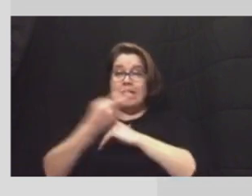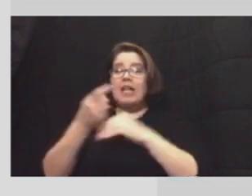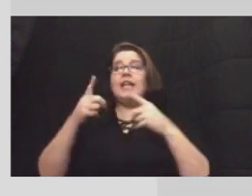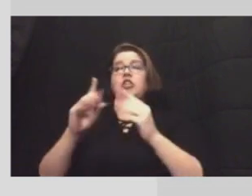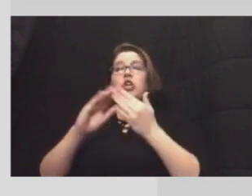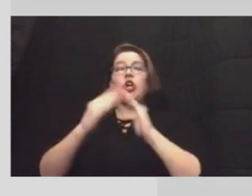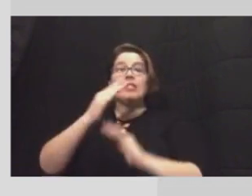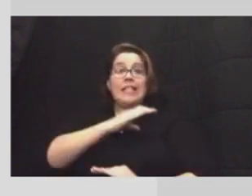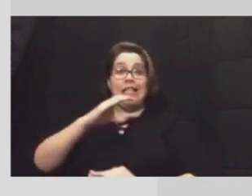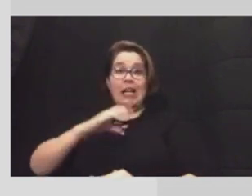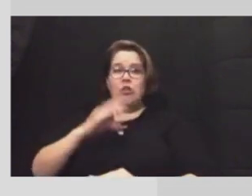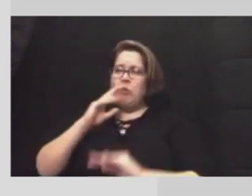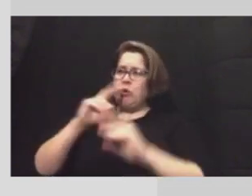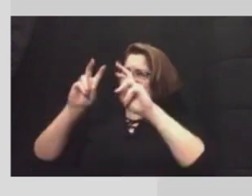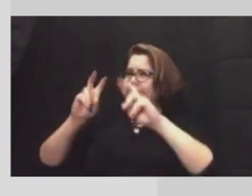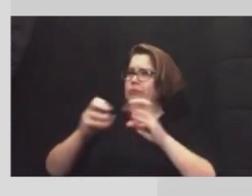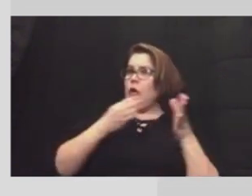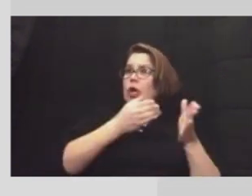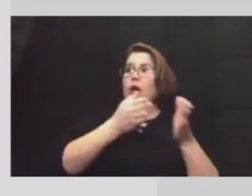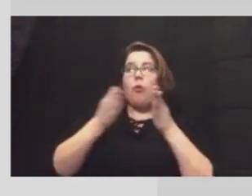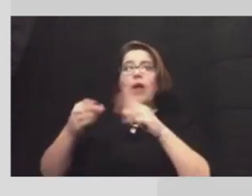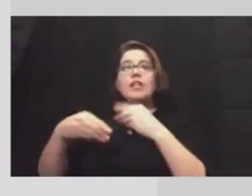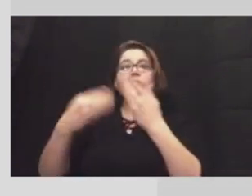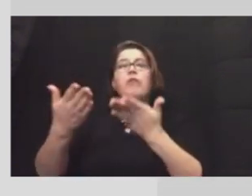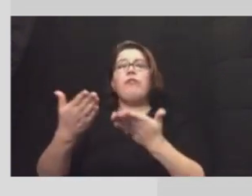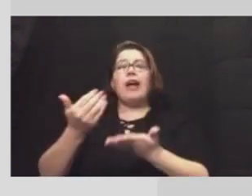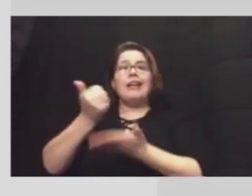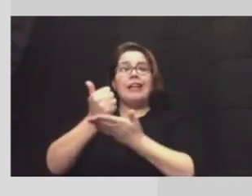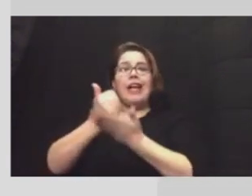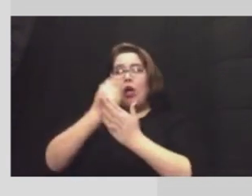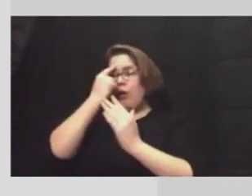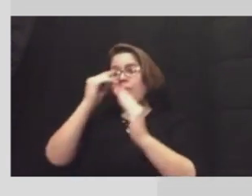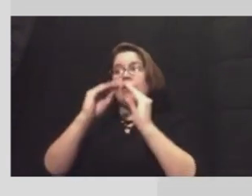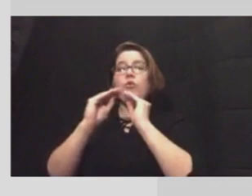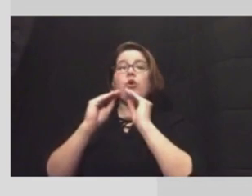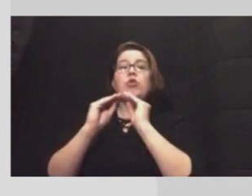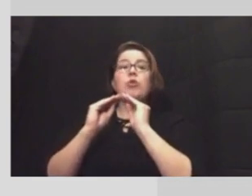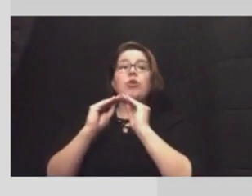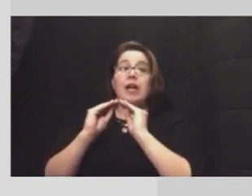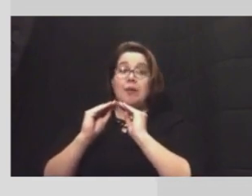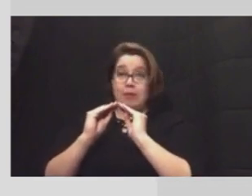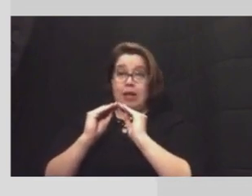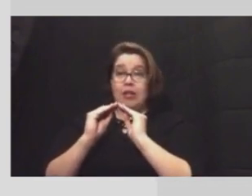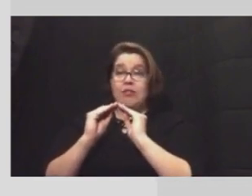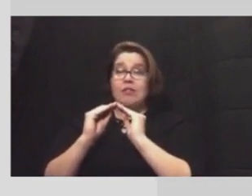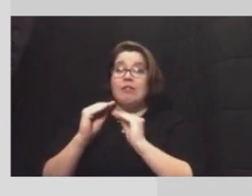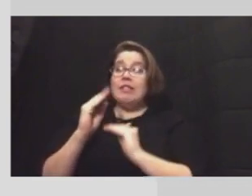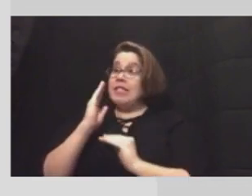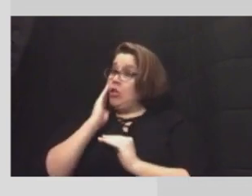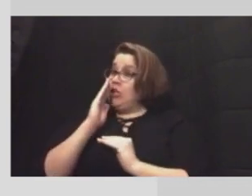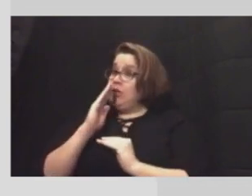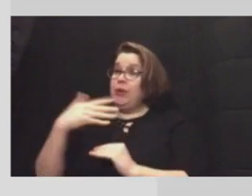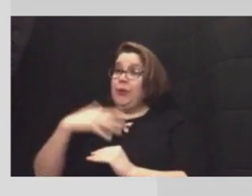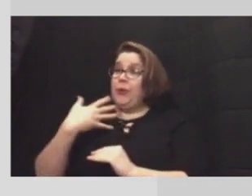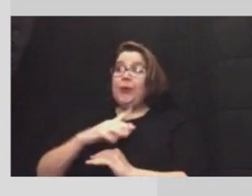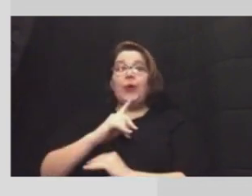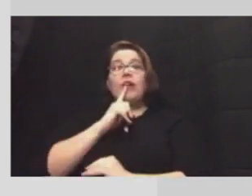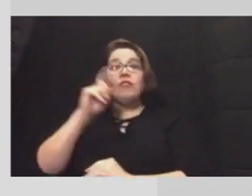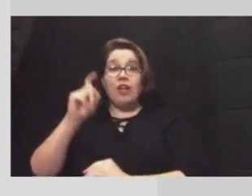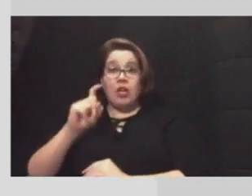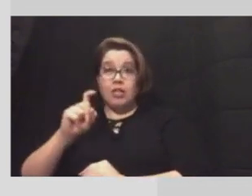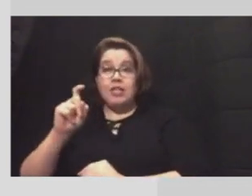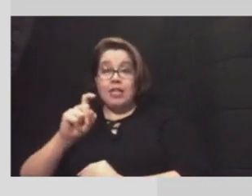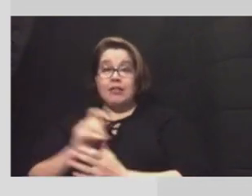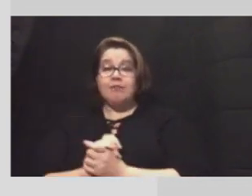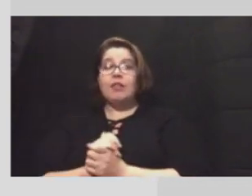meeting, we will be looking at avenues for providing relief for these repairs as they are going to be very much needed in days to